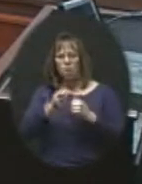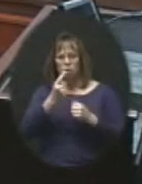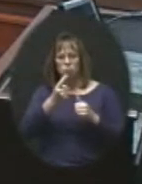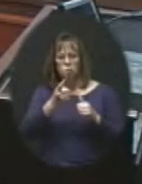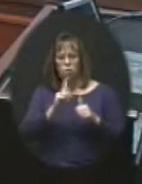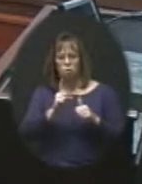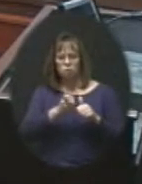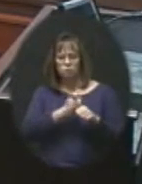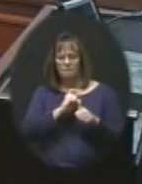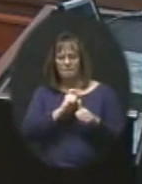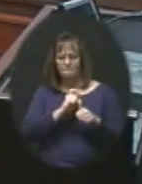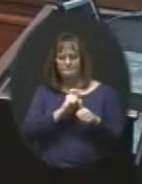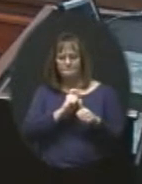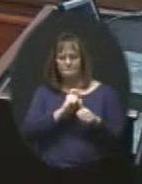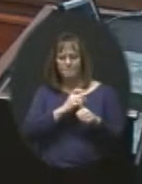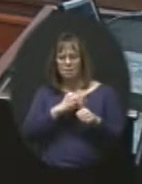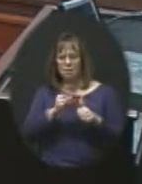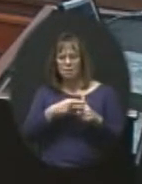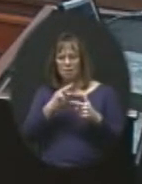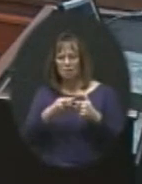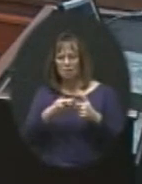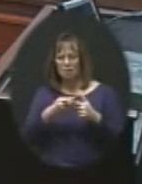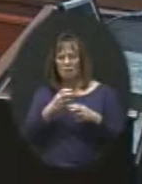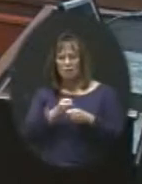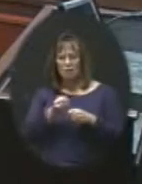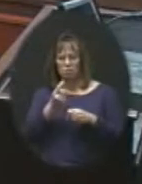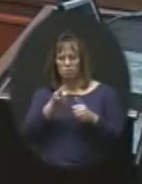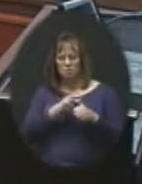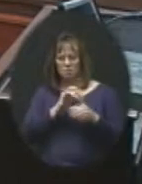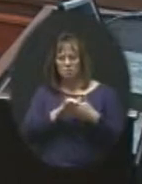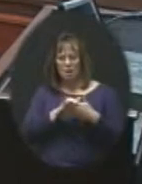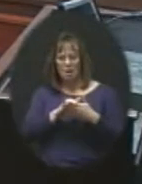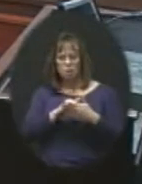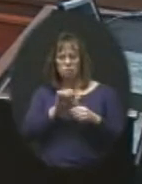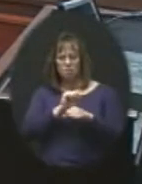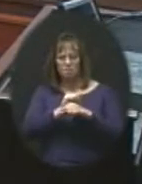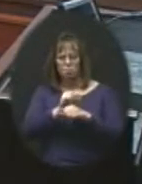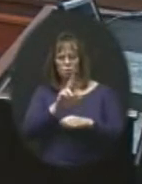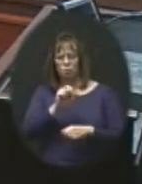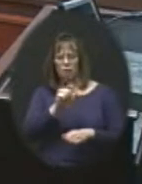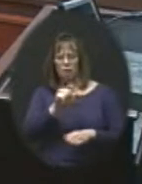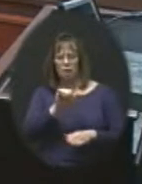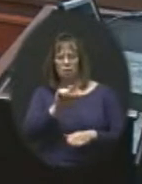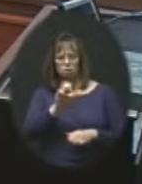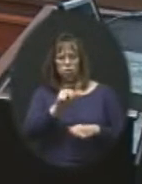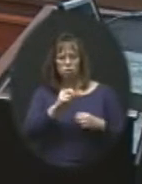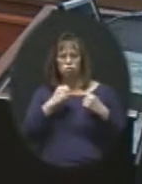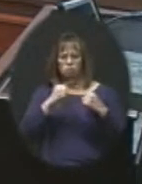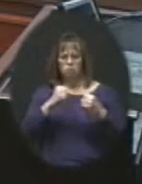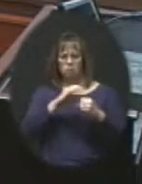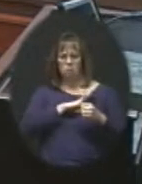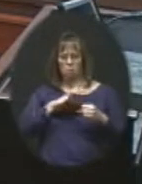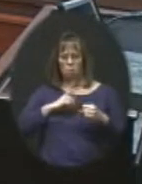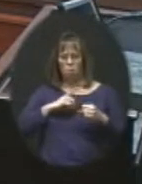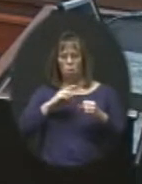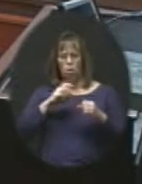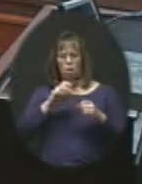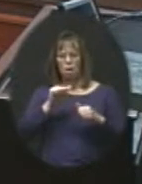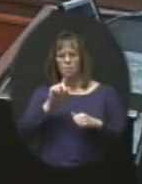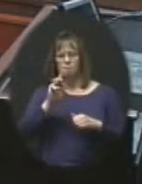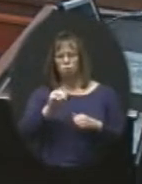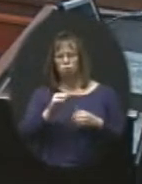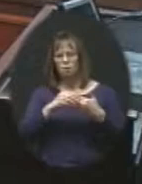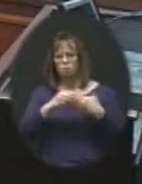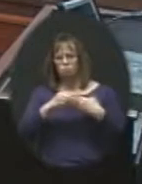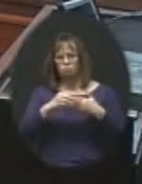where it's coming from and get an understanding from this standpoint. So this is the employee relations, strengthen the board and administrator management flexibility